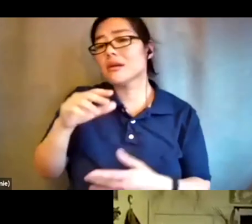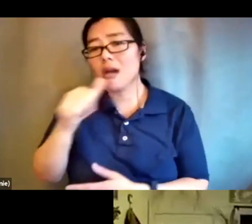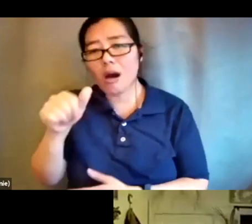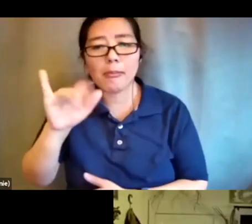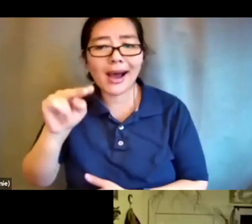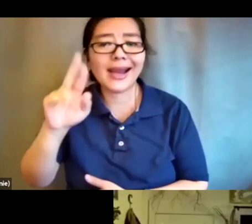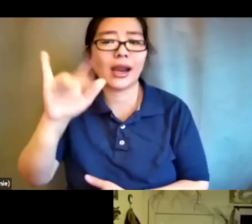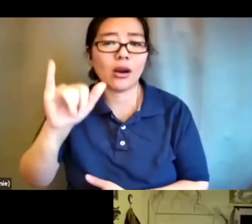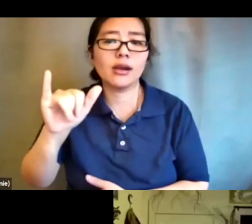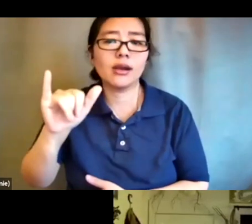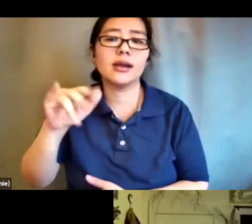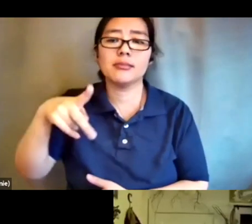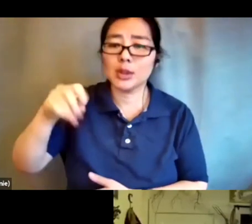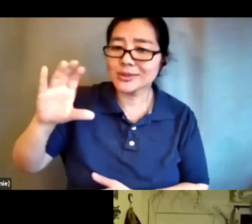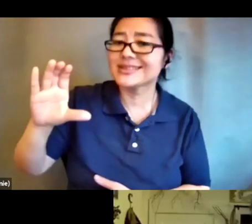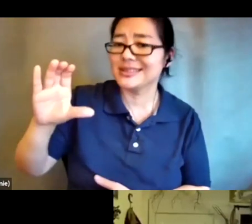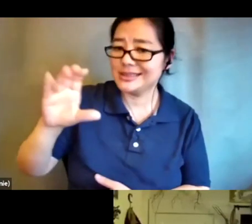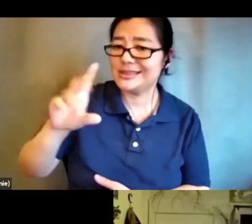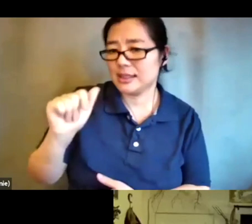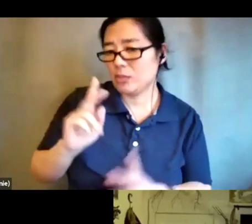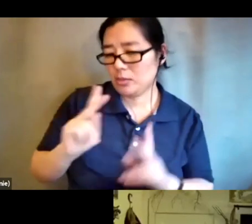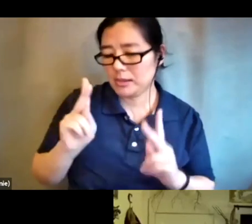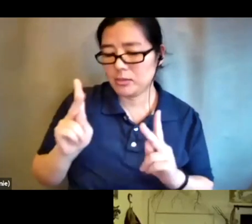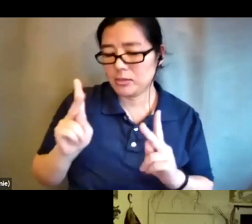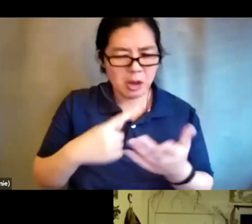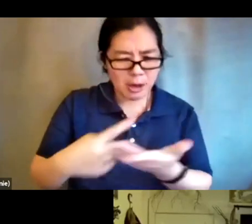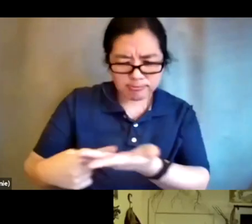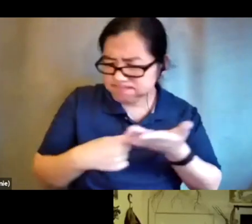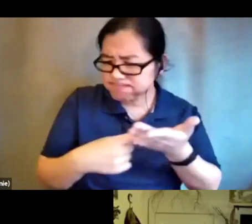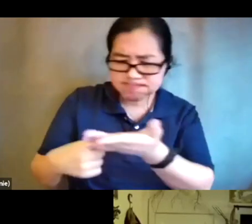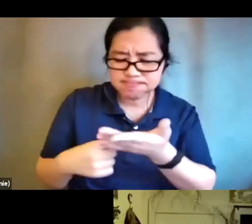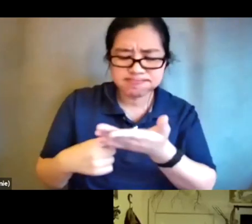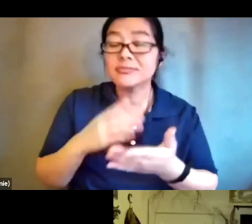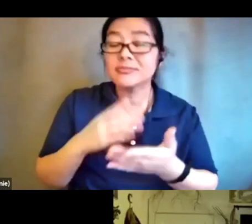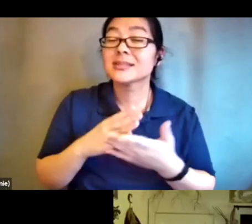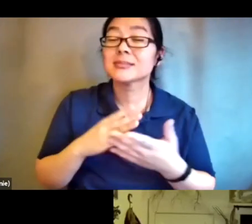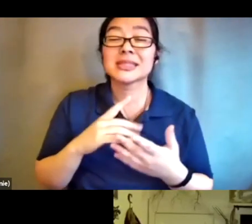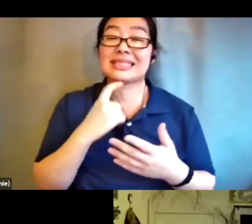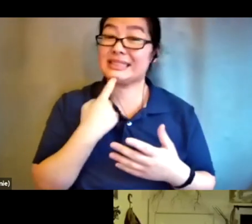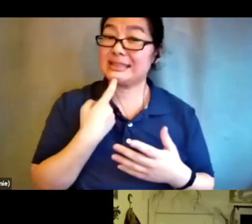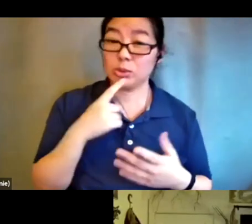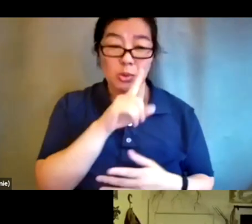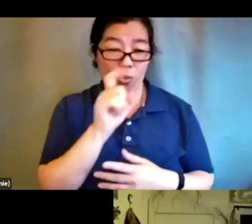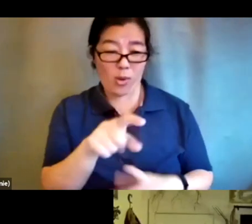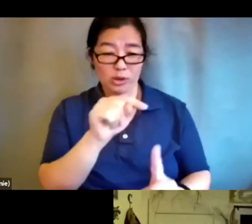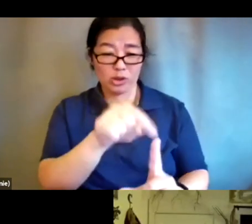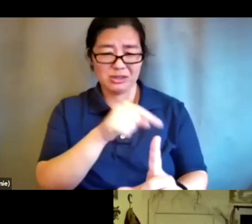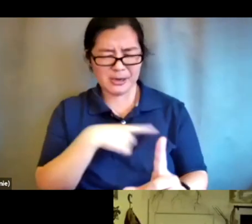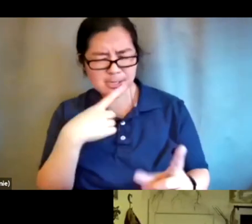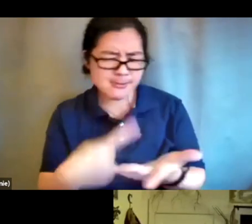the questions that they were grappling with were around how to make how to